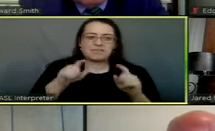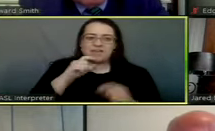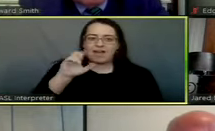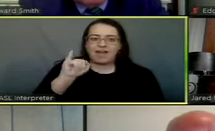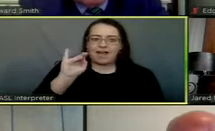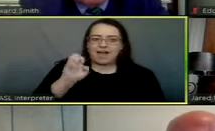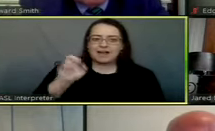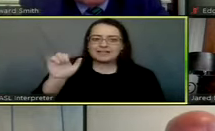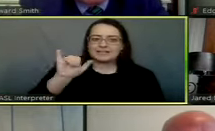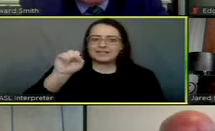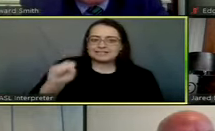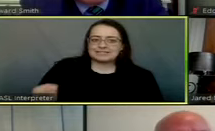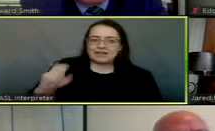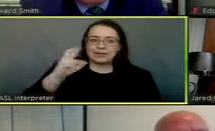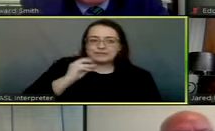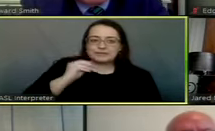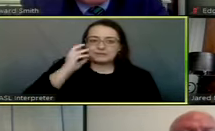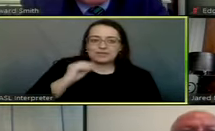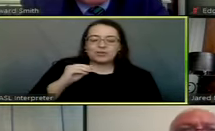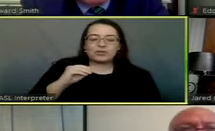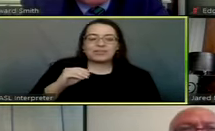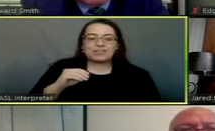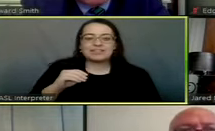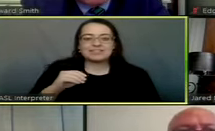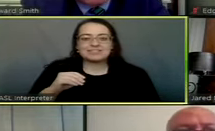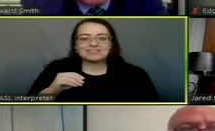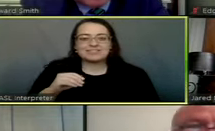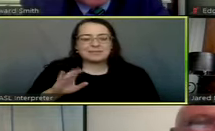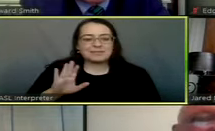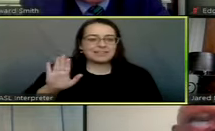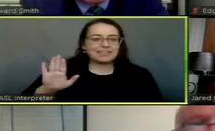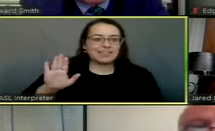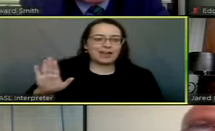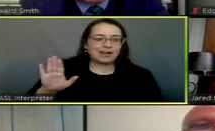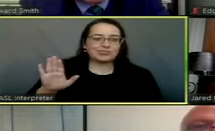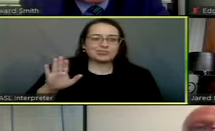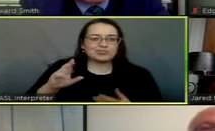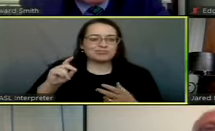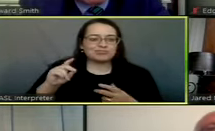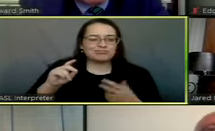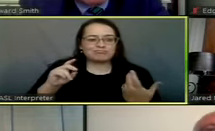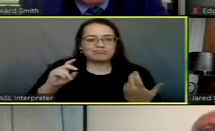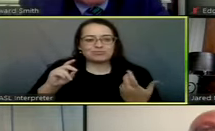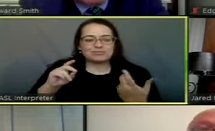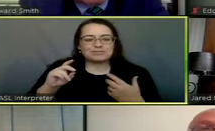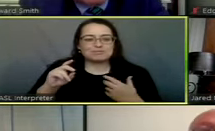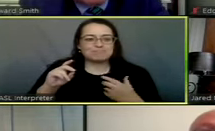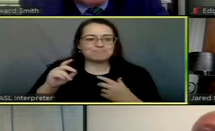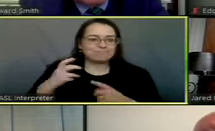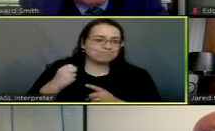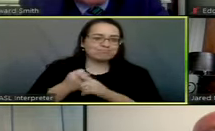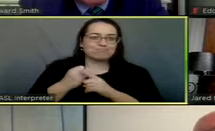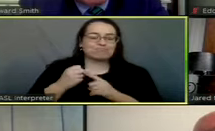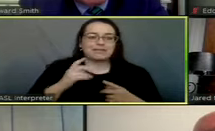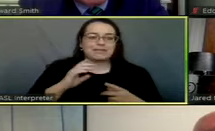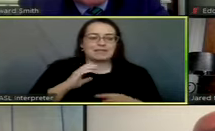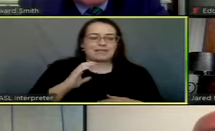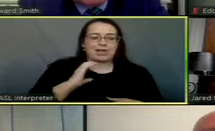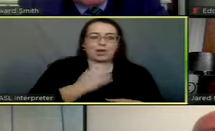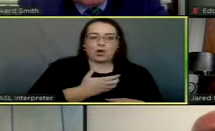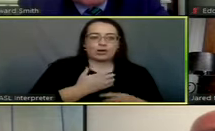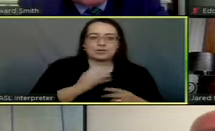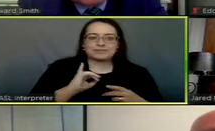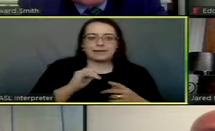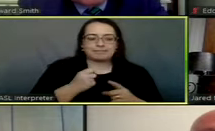it kind of, it wasn't a gradual, it just like flipping a switch, it got cold. And that helped us more than anything